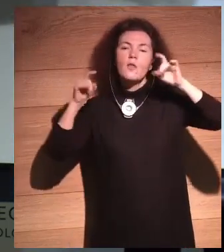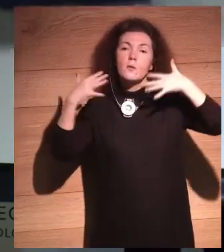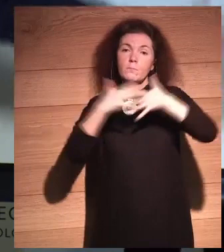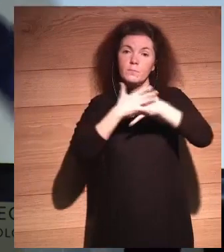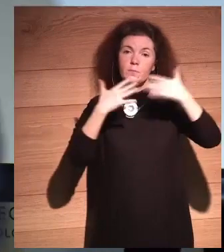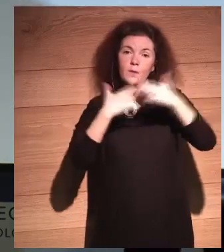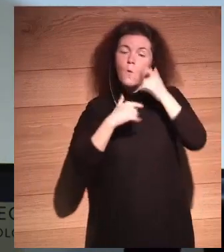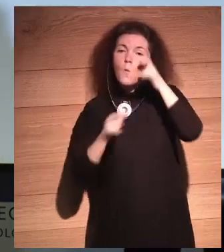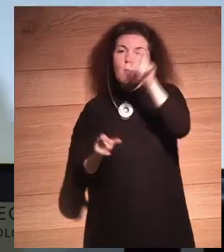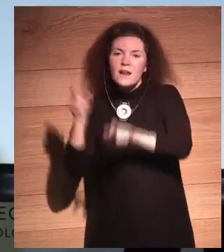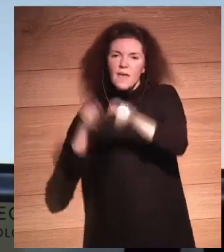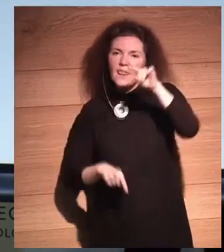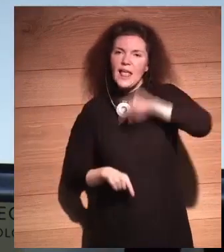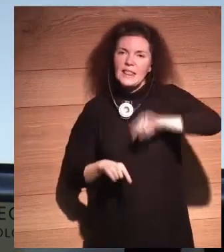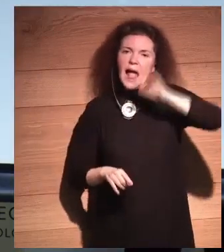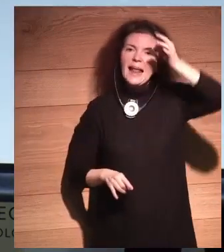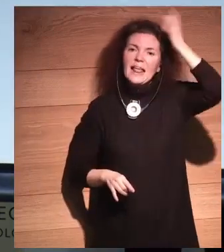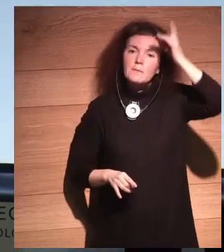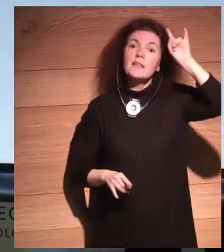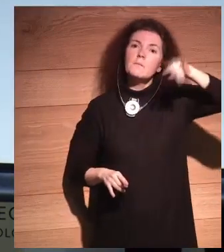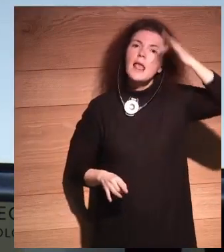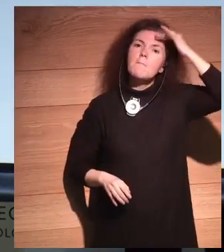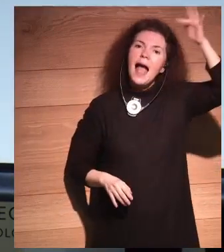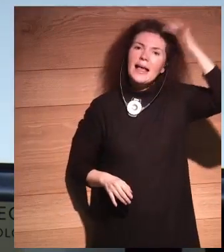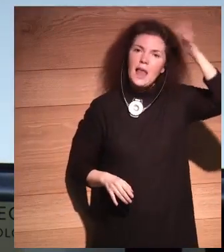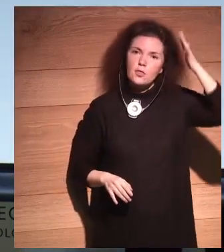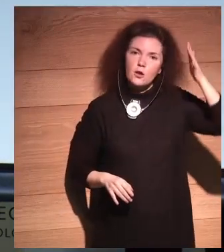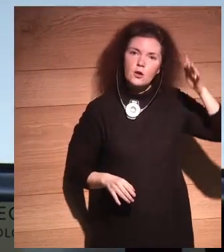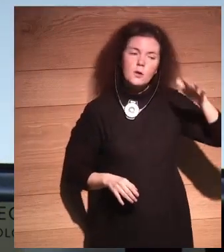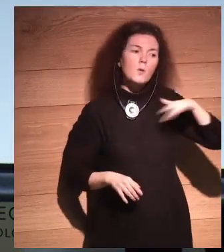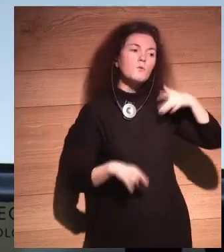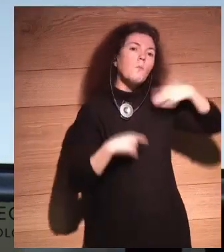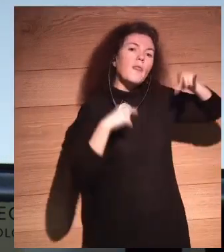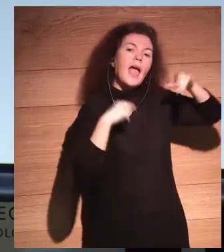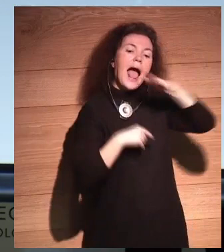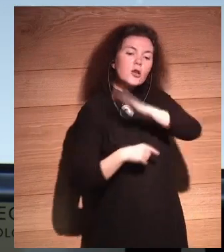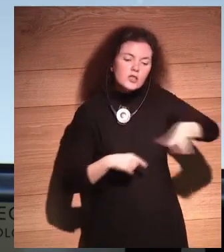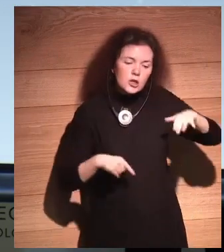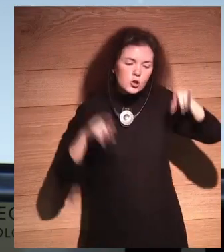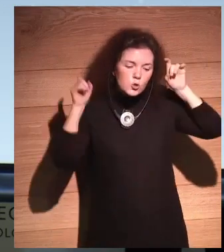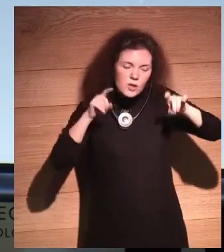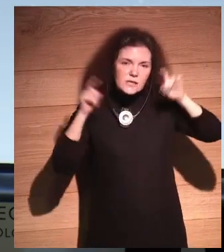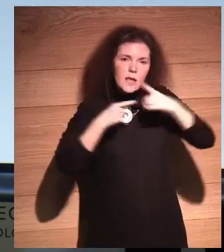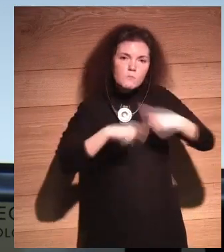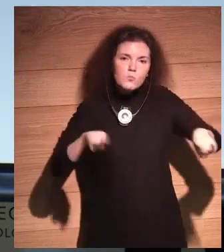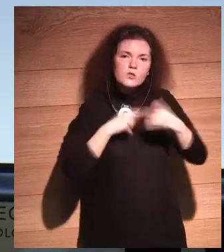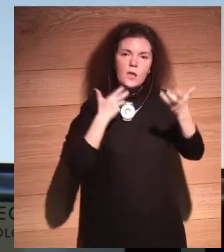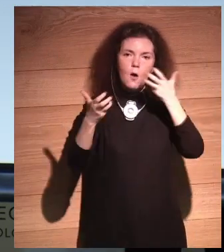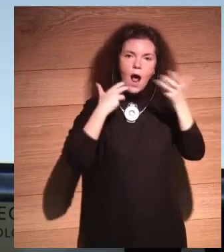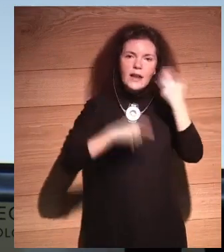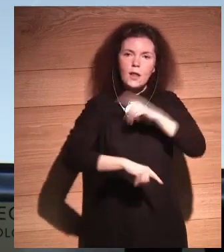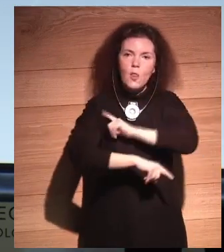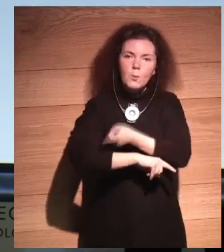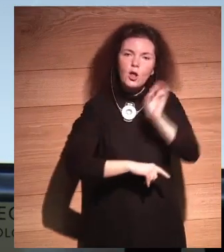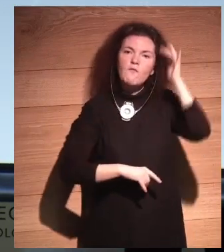creativity. Why do we stop teaching kids music? Or art? Or sports? Or philosophy? That is stupid.